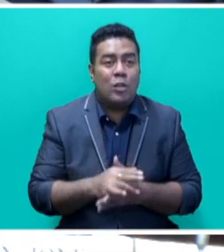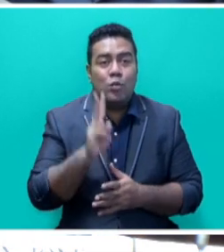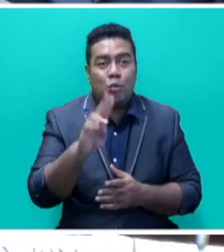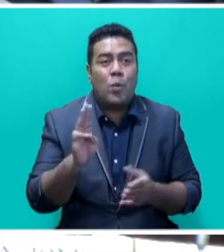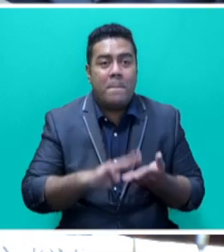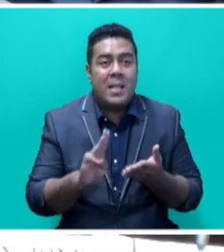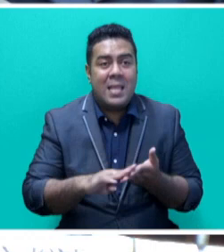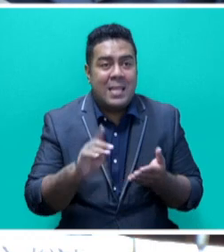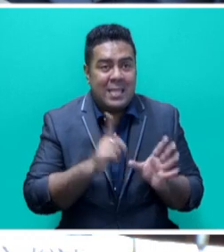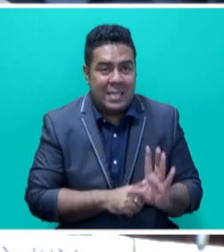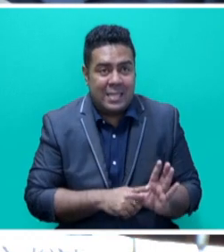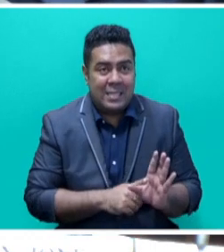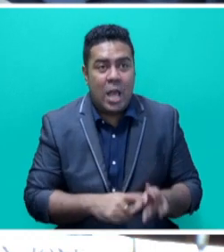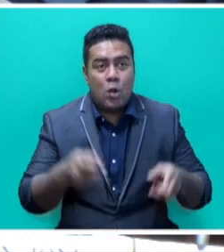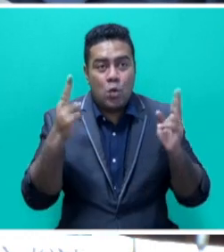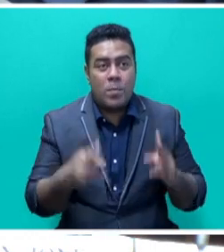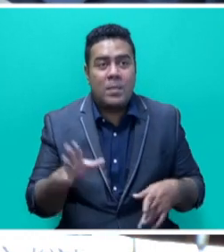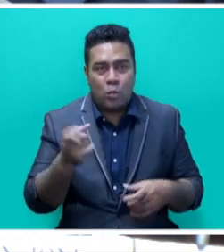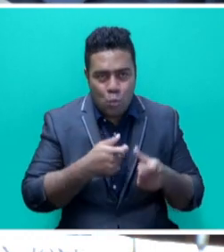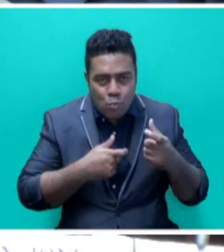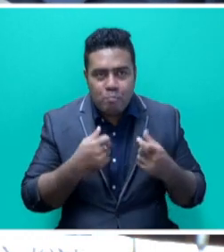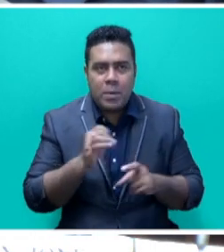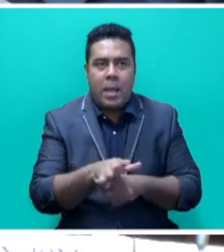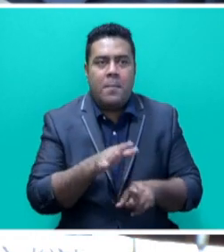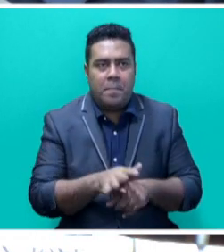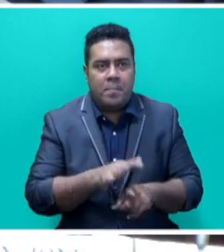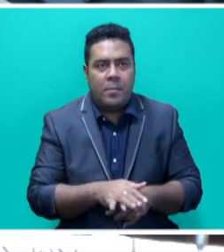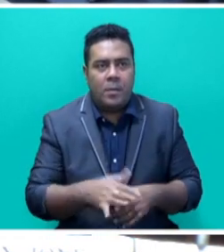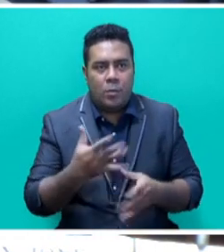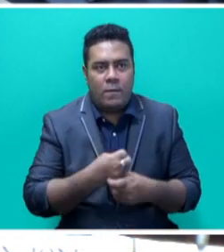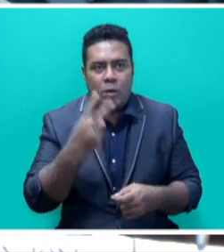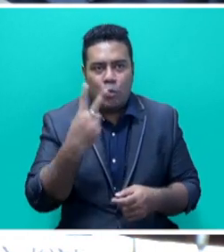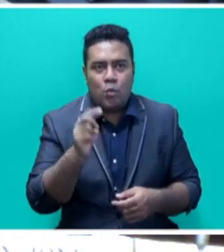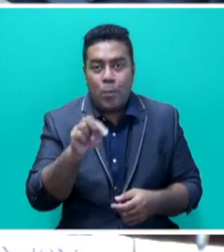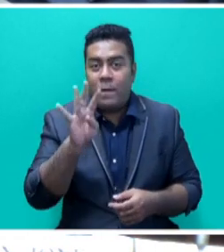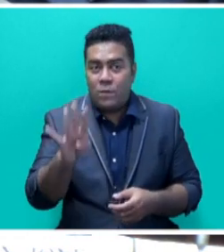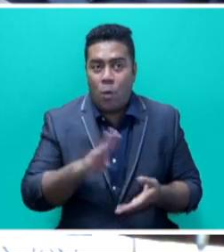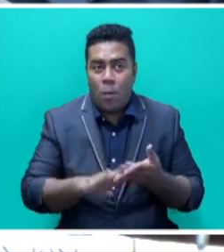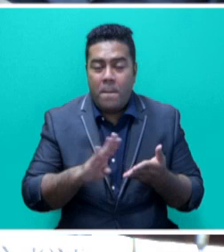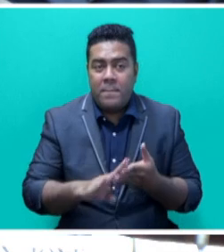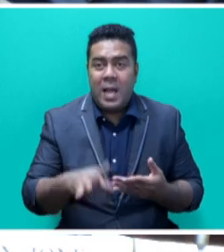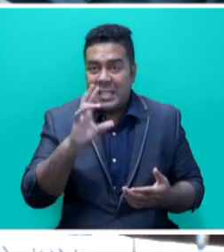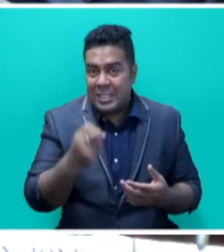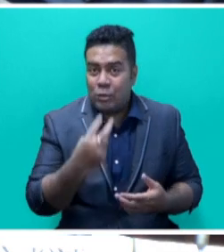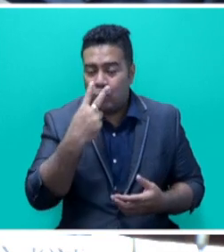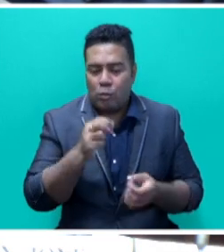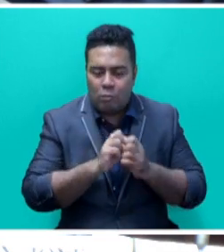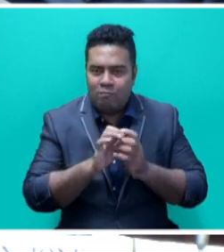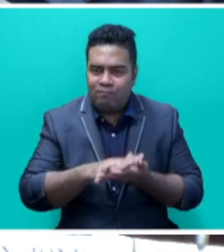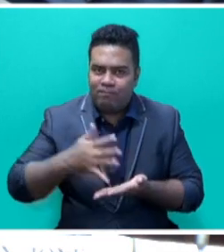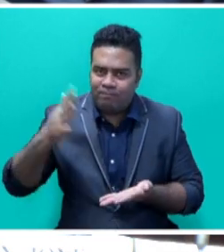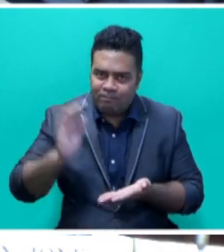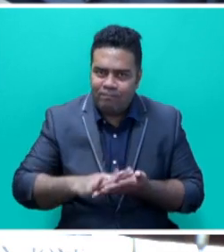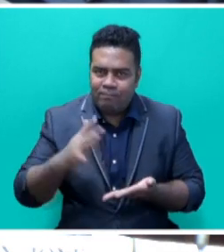years, and humans are to blame. We have emitted around 2.4 trillion tonnes of carbon dioxide since